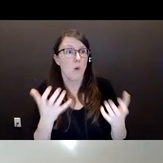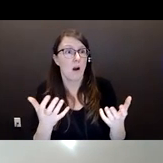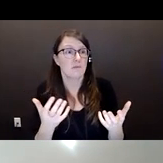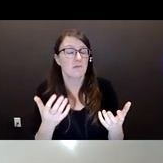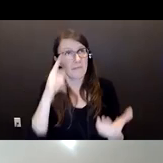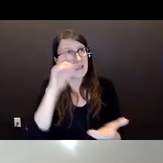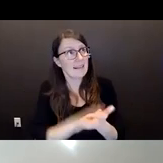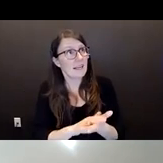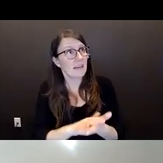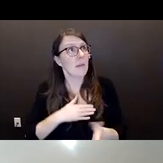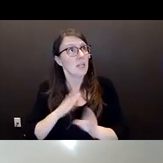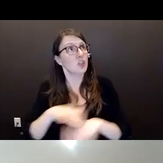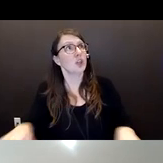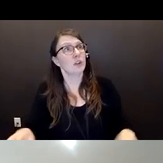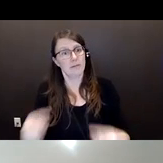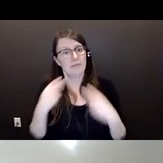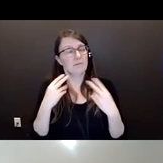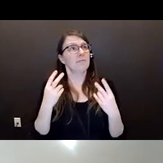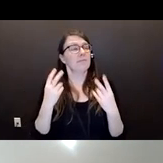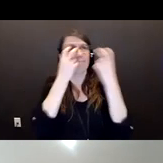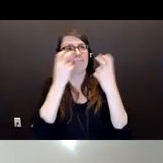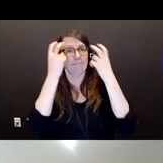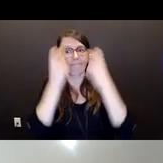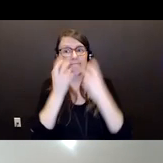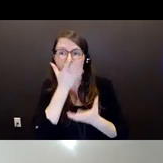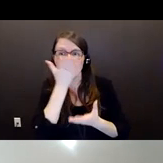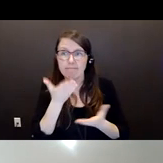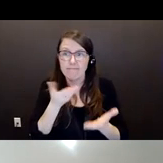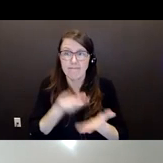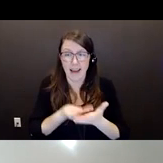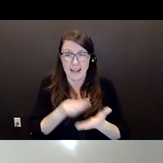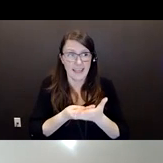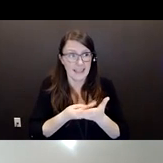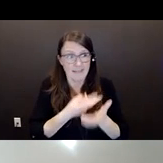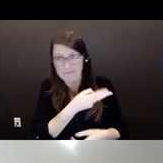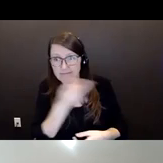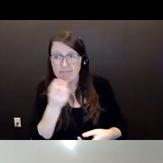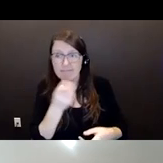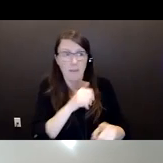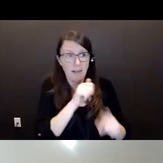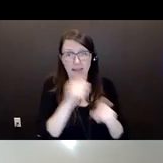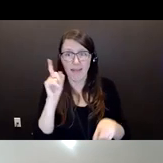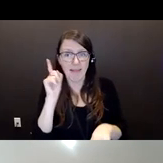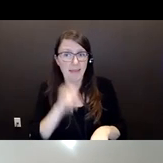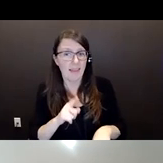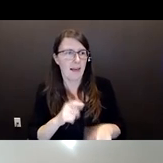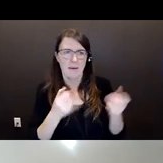and their child looks at them as a means to their financial gain. And there's a I